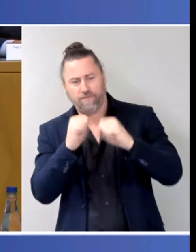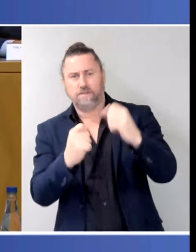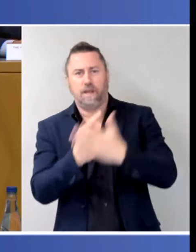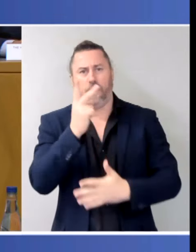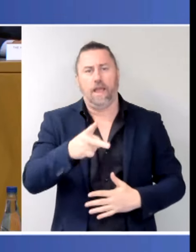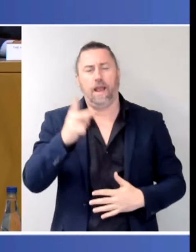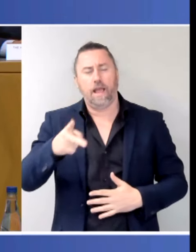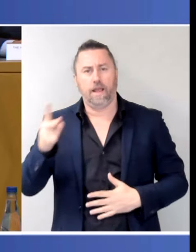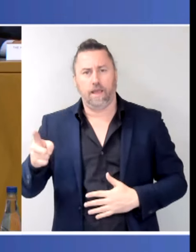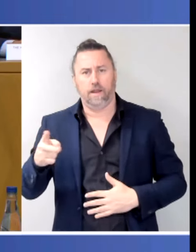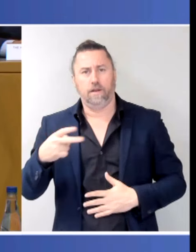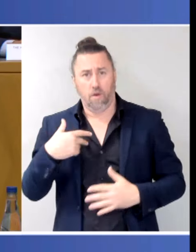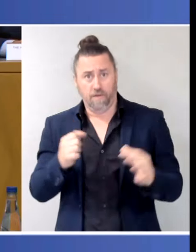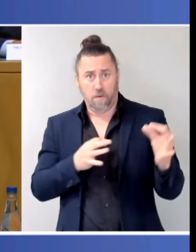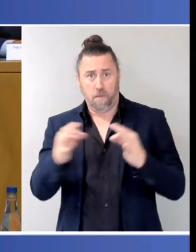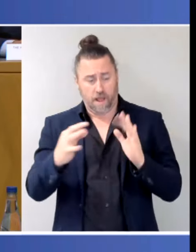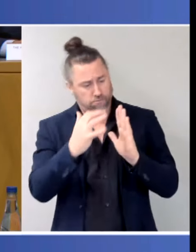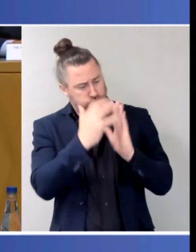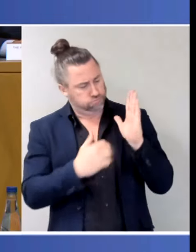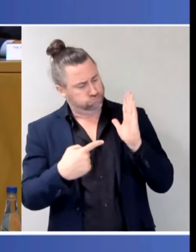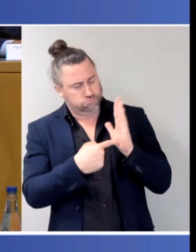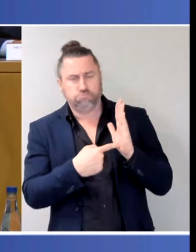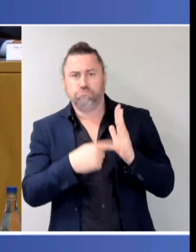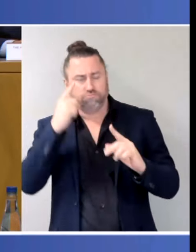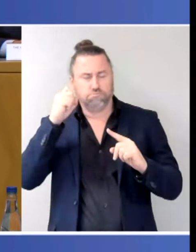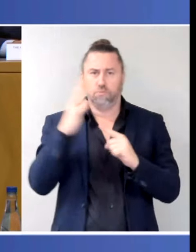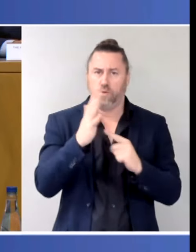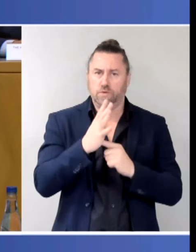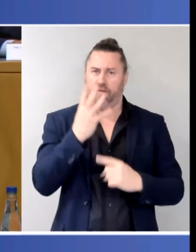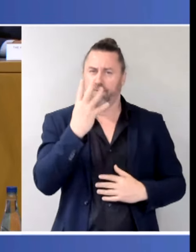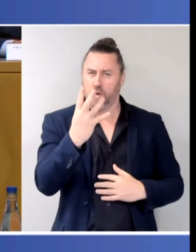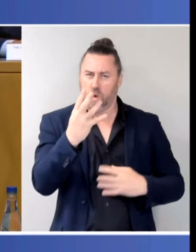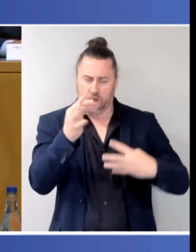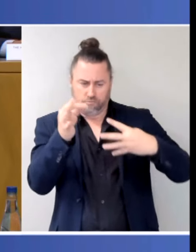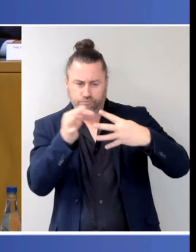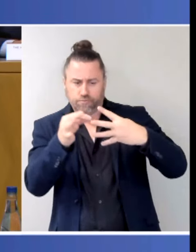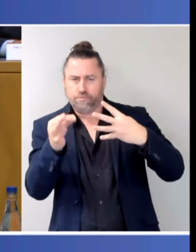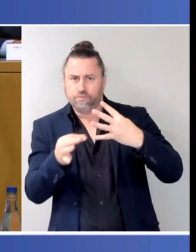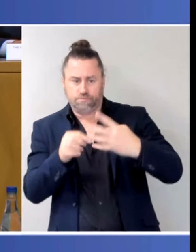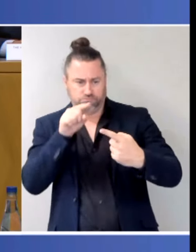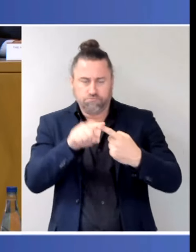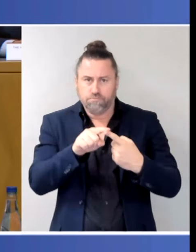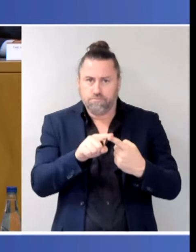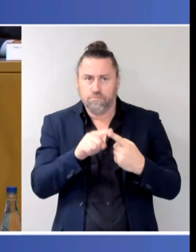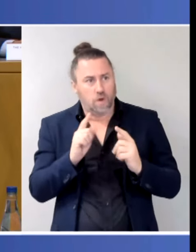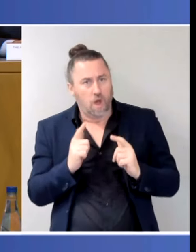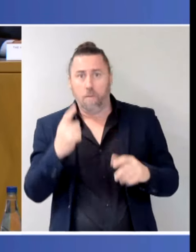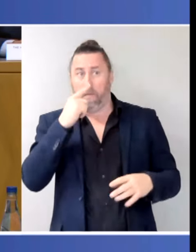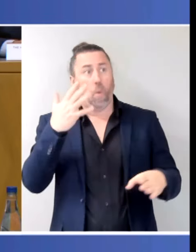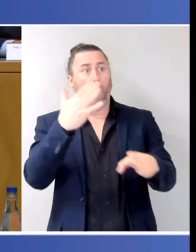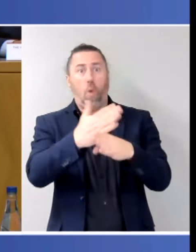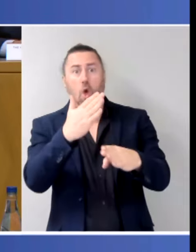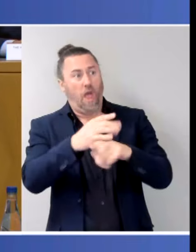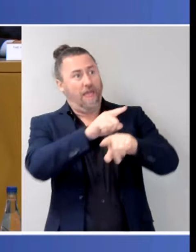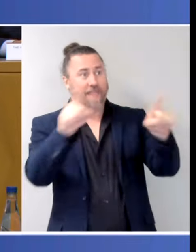focused on action in four areas. Supporting the critical work of frontline services. Turning our eyes on